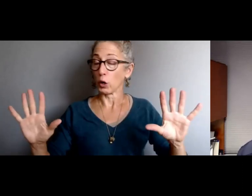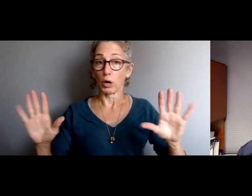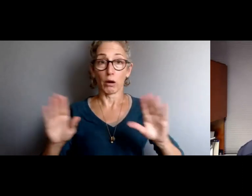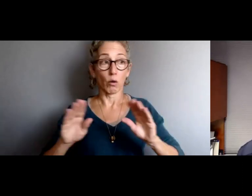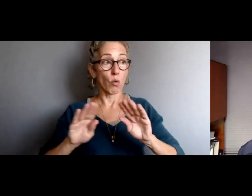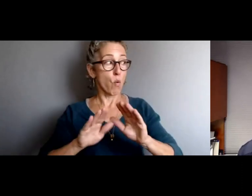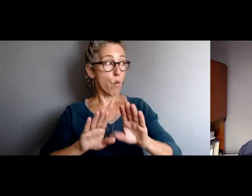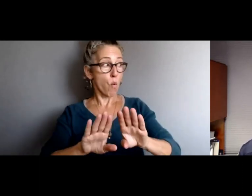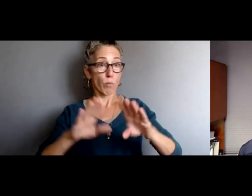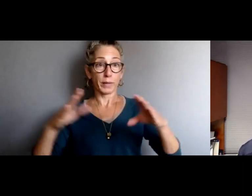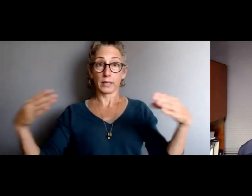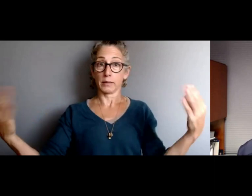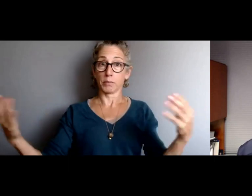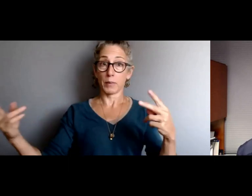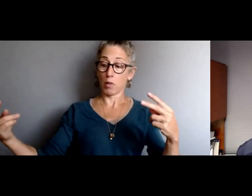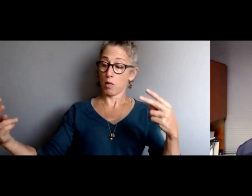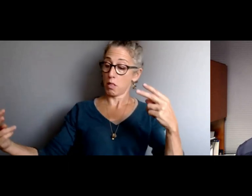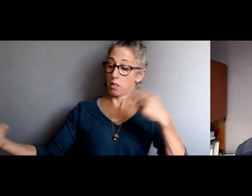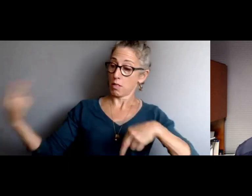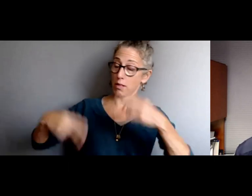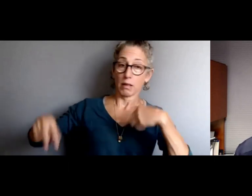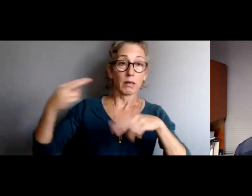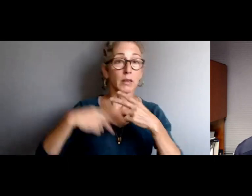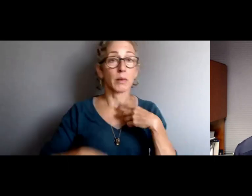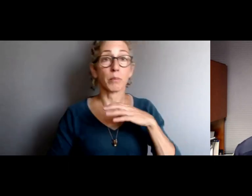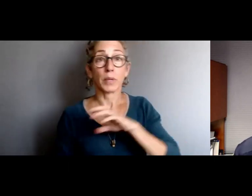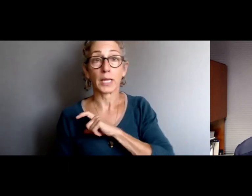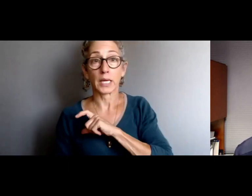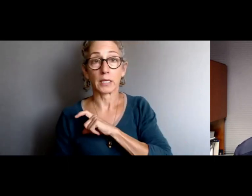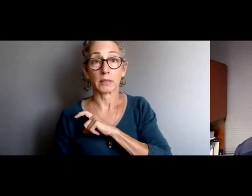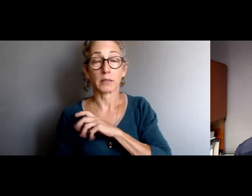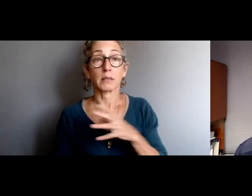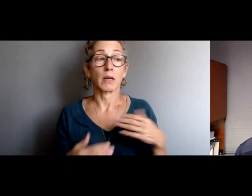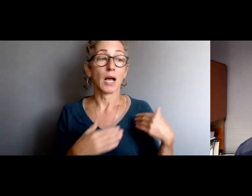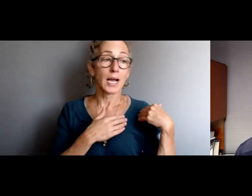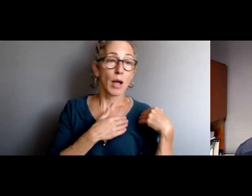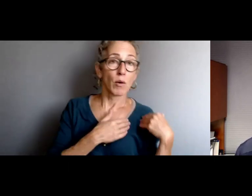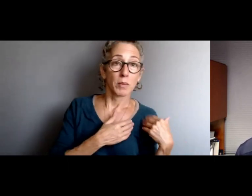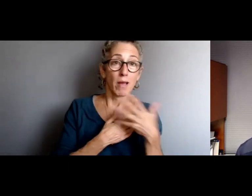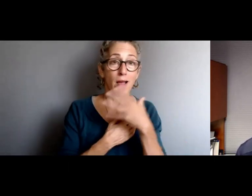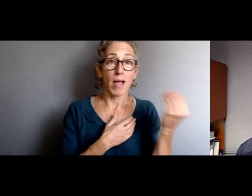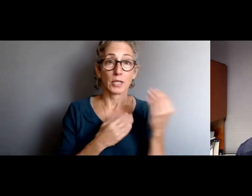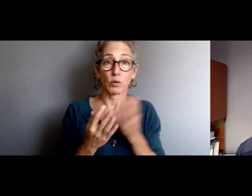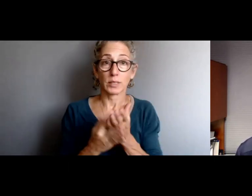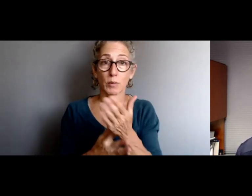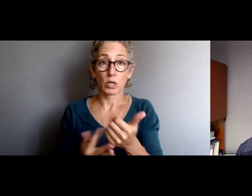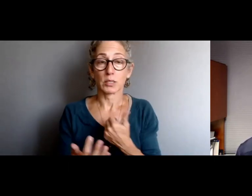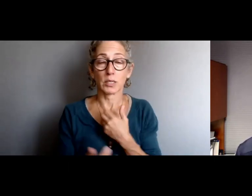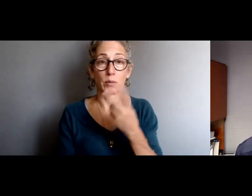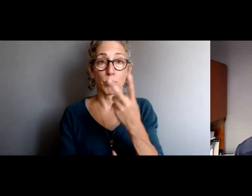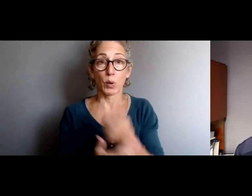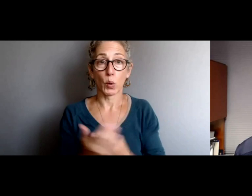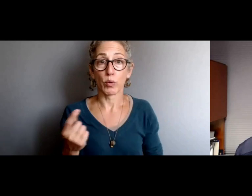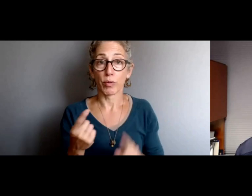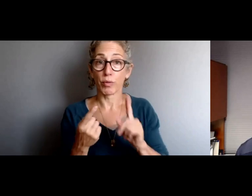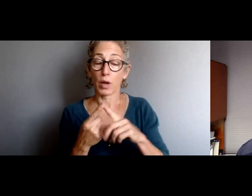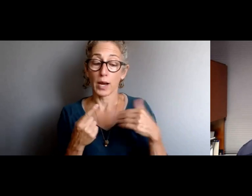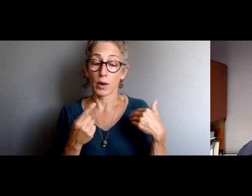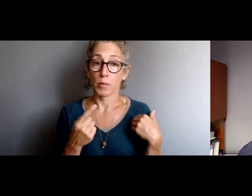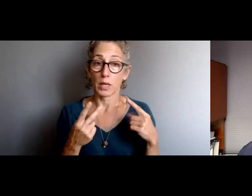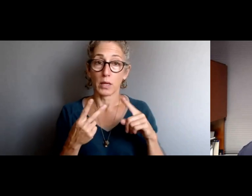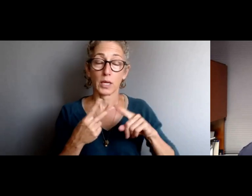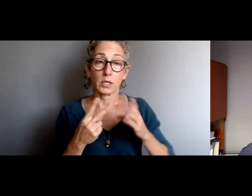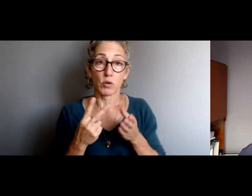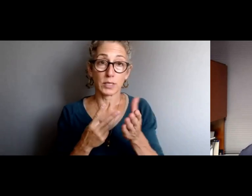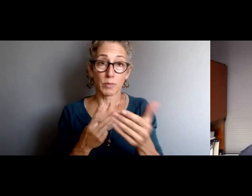accountability and transparency go hand in hand. In other words, the public has to know and has an absolute right to